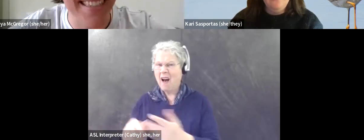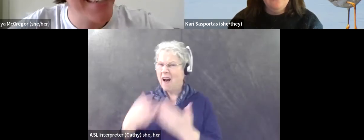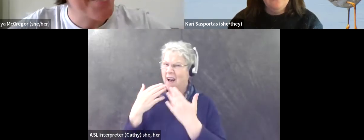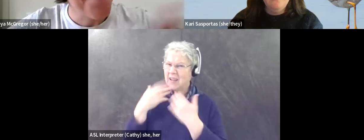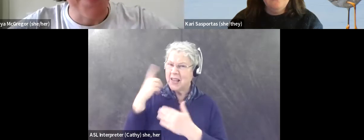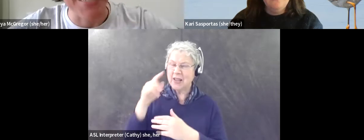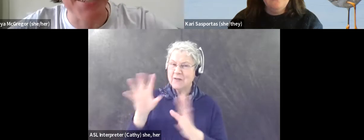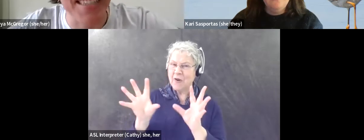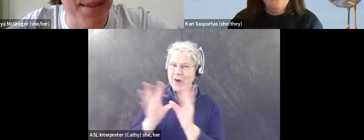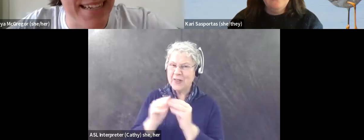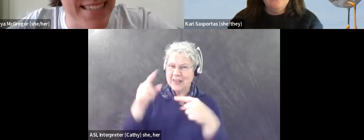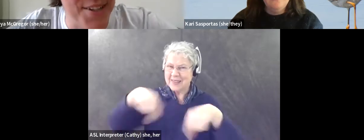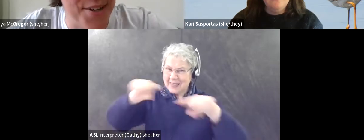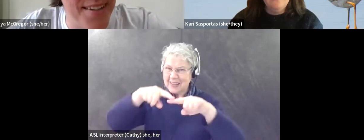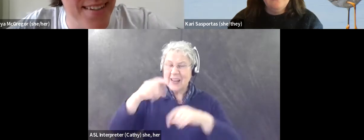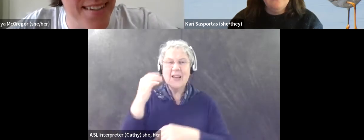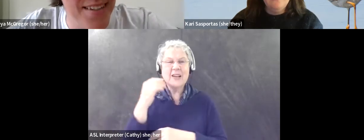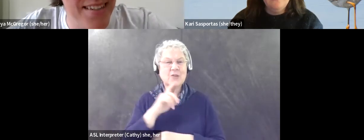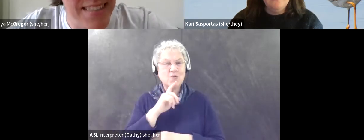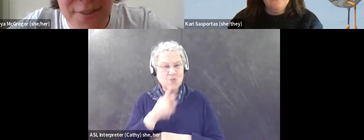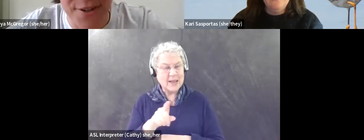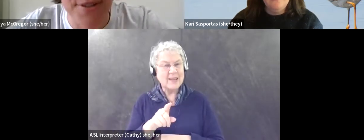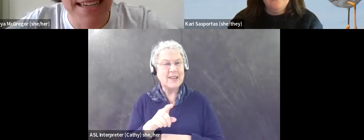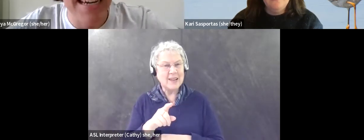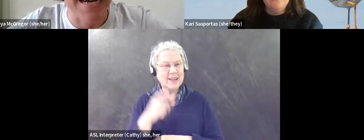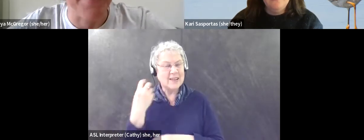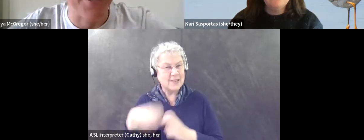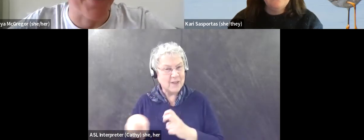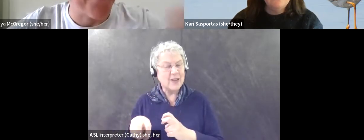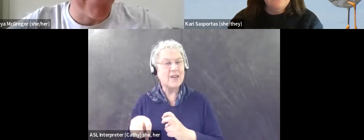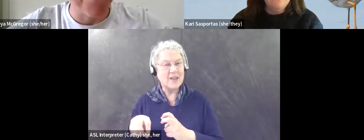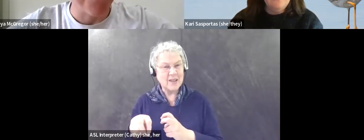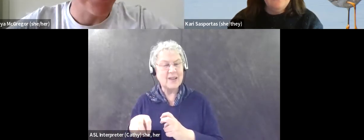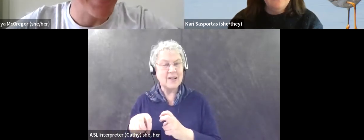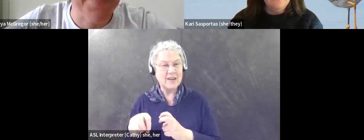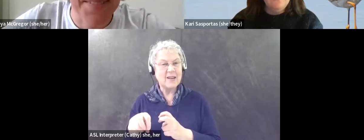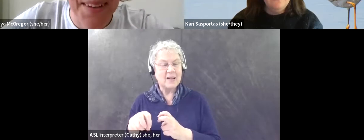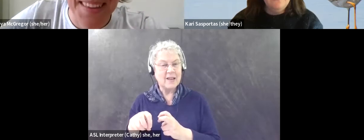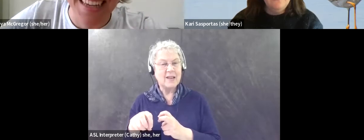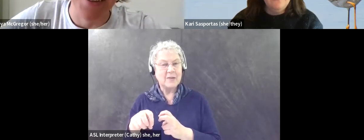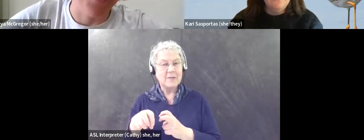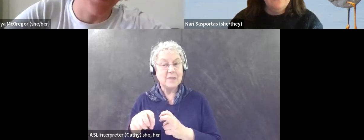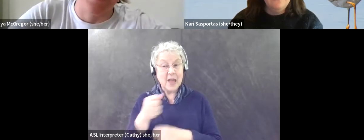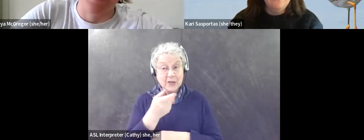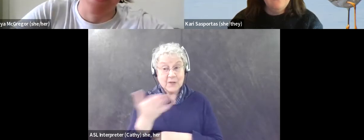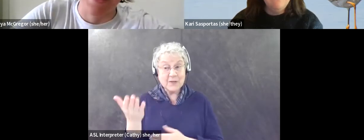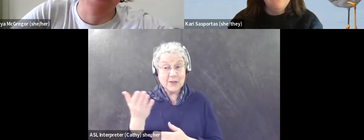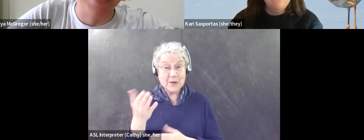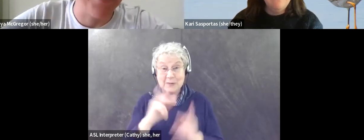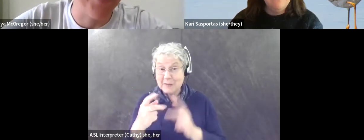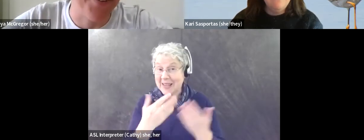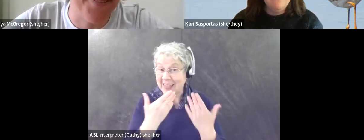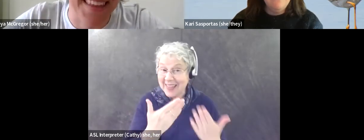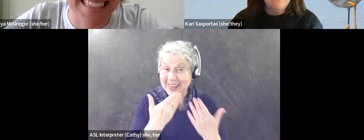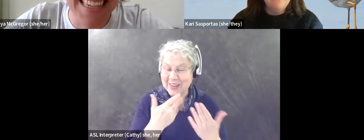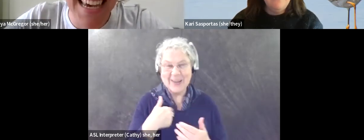because as you just explained, it's so difficult. So a couple of people thanking you and I thank you